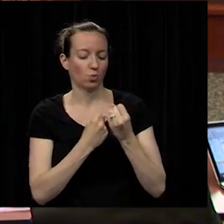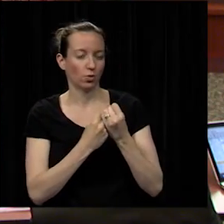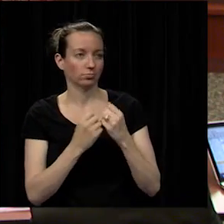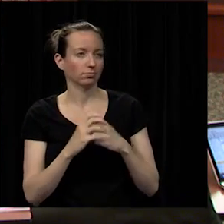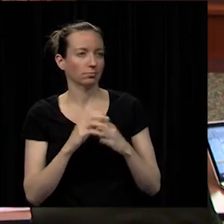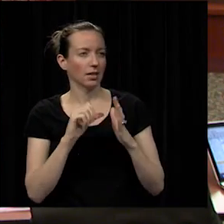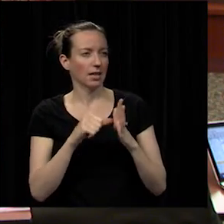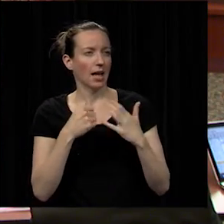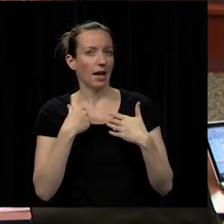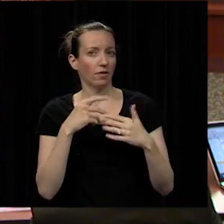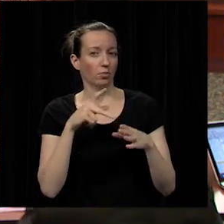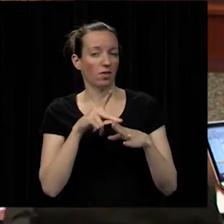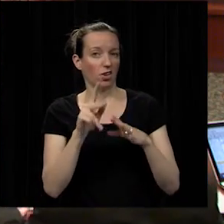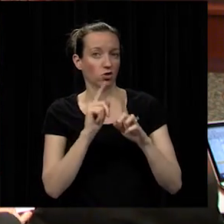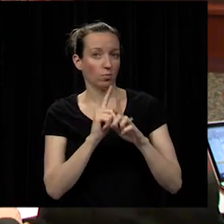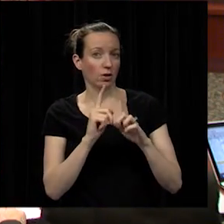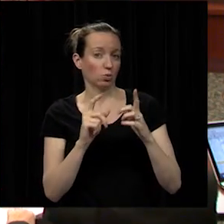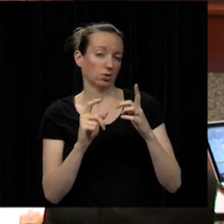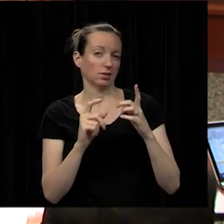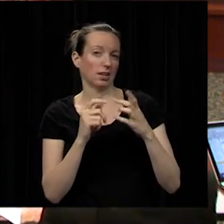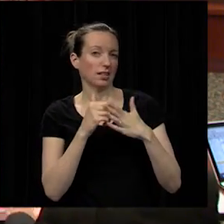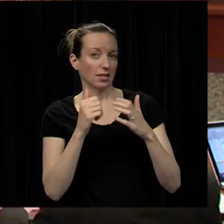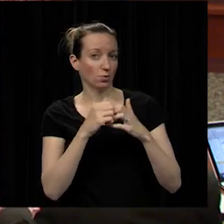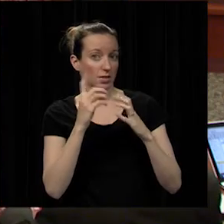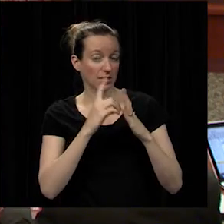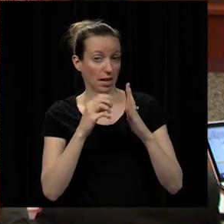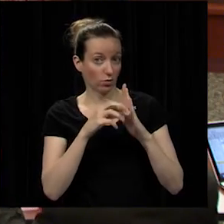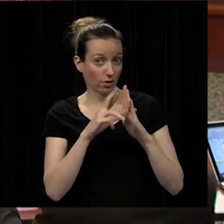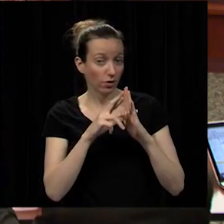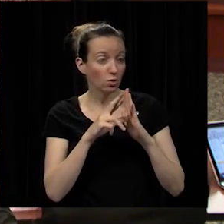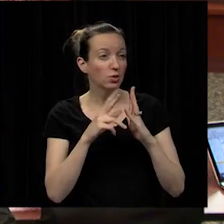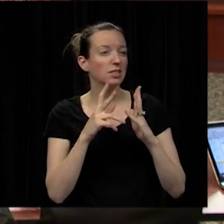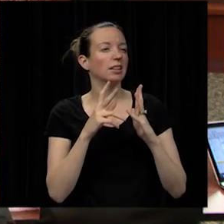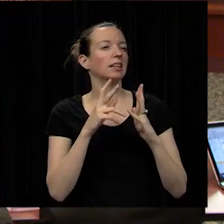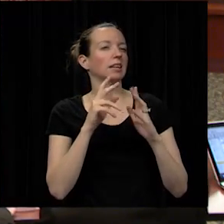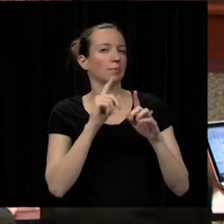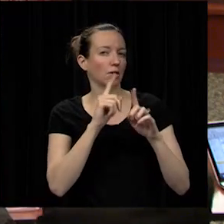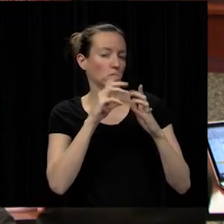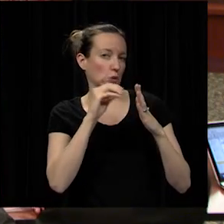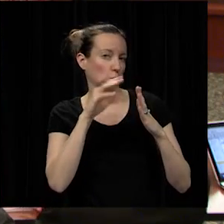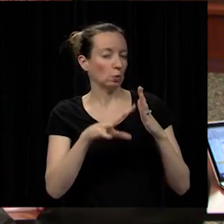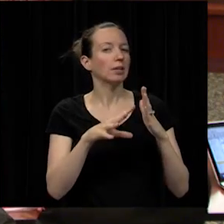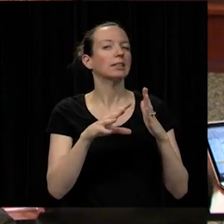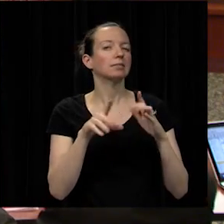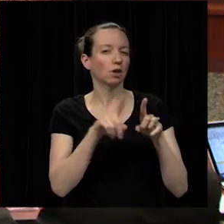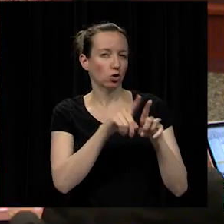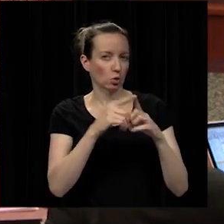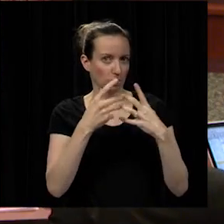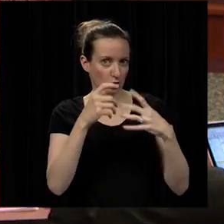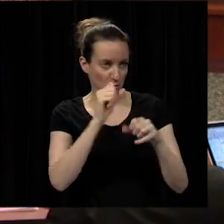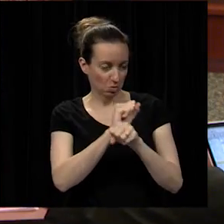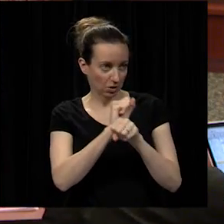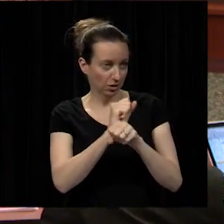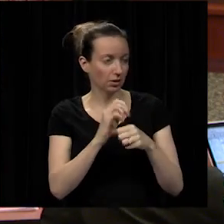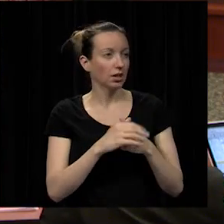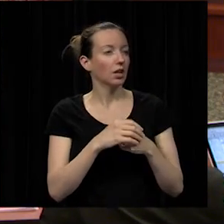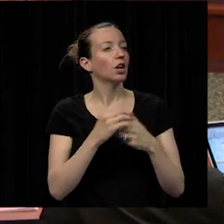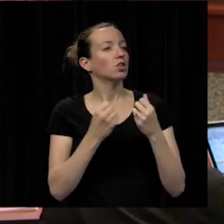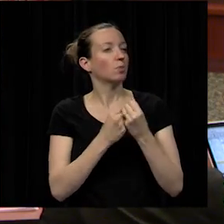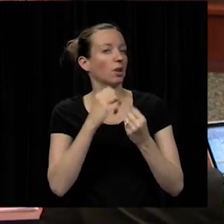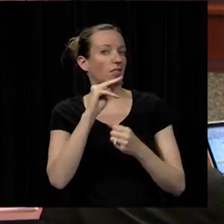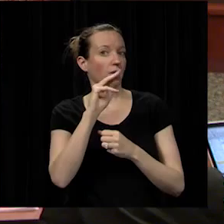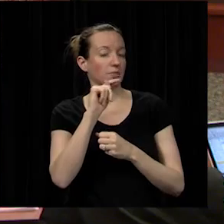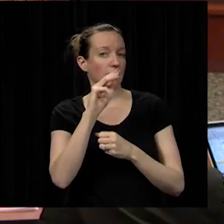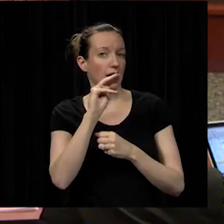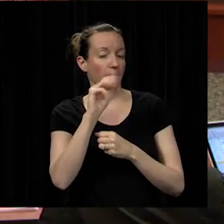professional mentors assist with design reviews mentoring students and machining parts for robot design the support of the ntma provides invaluable